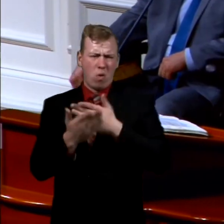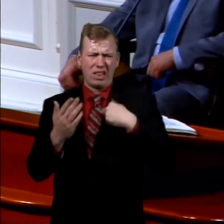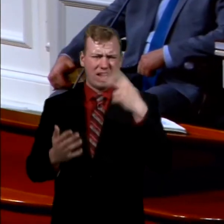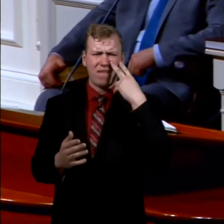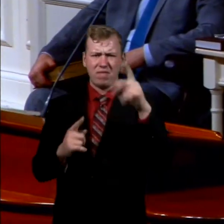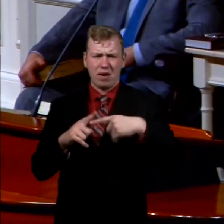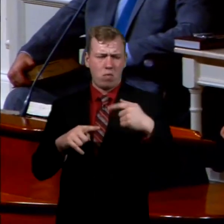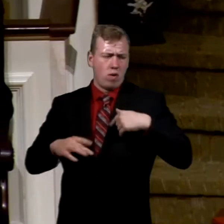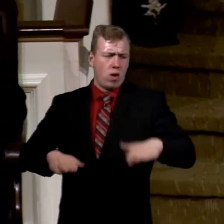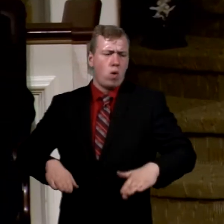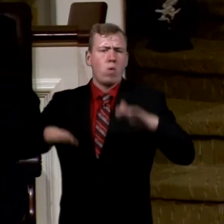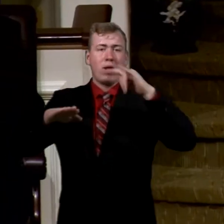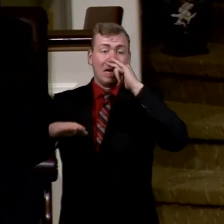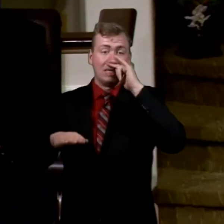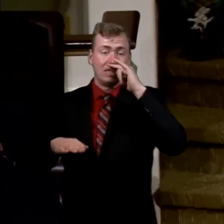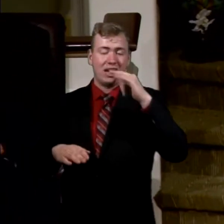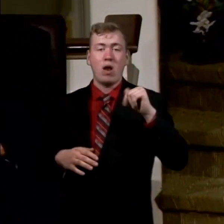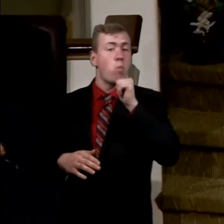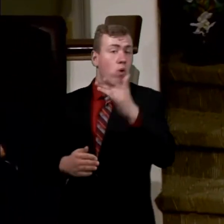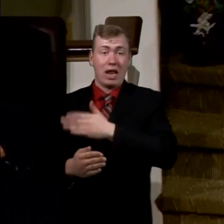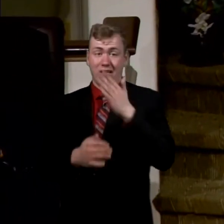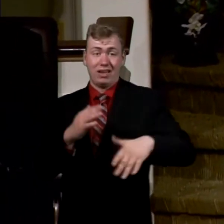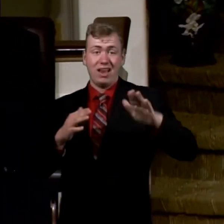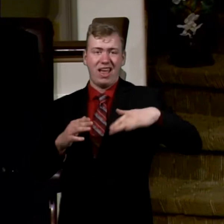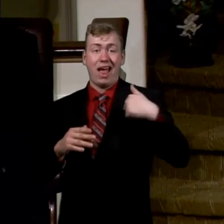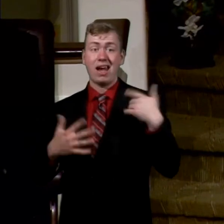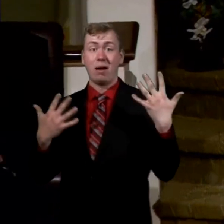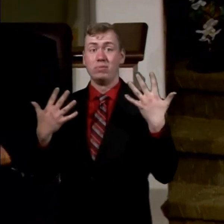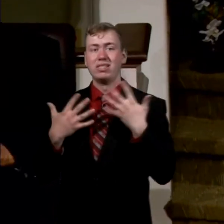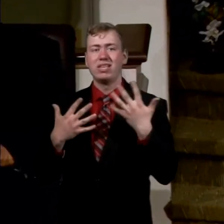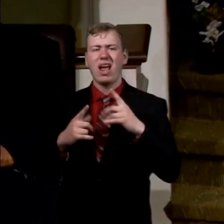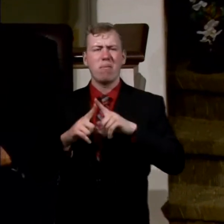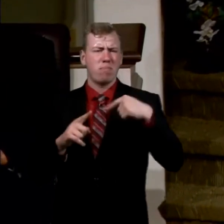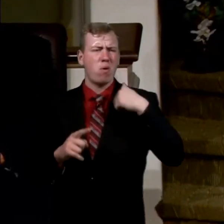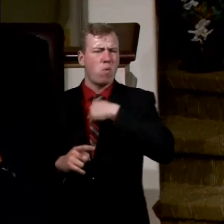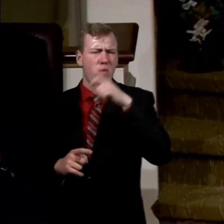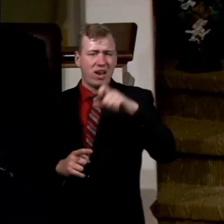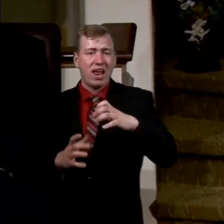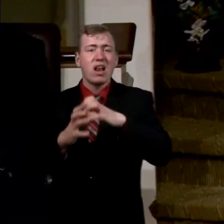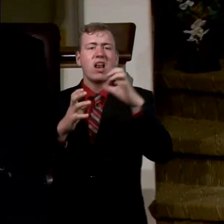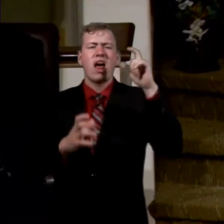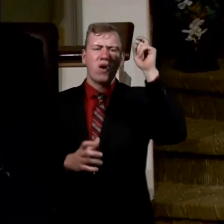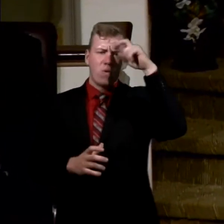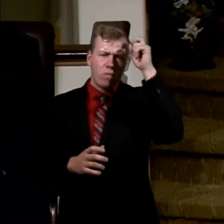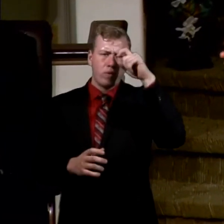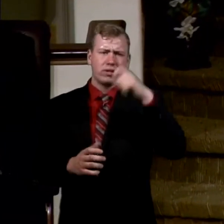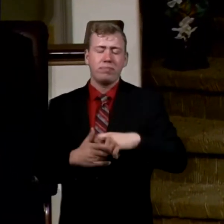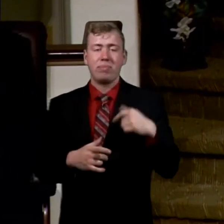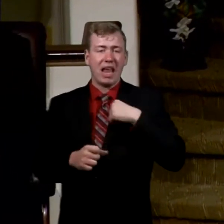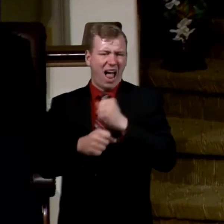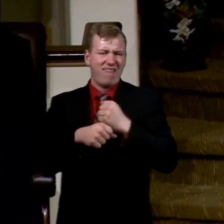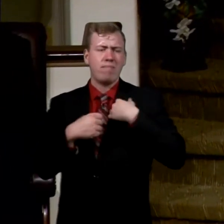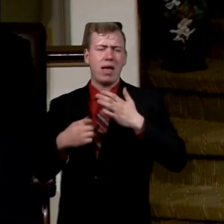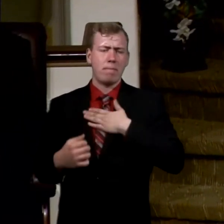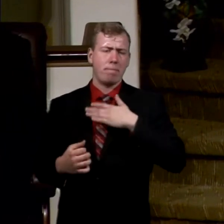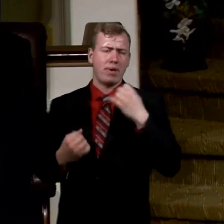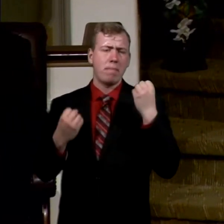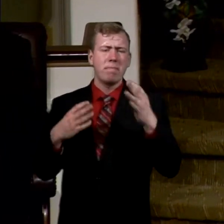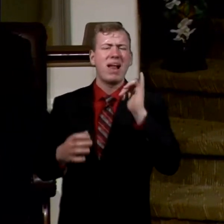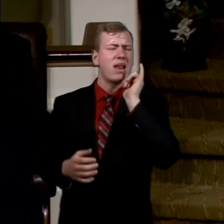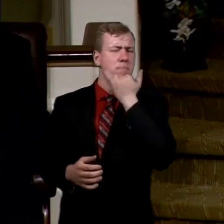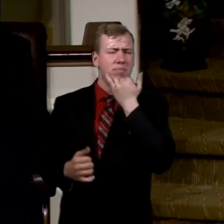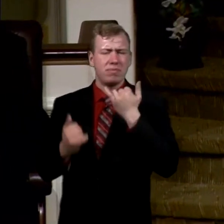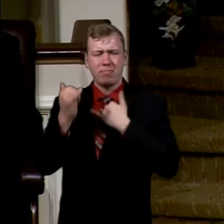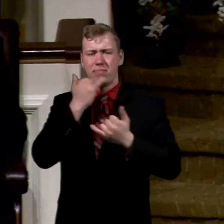with it, and I'm scared to death, and it's not over. But boy, we just need a lot of wisdom. I've made my share of mistakes. I've hurt my